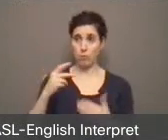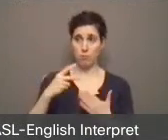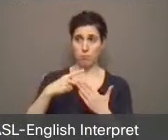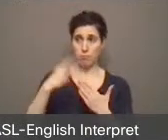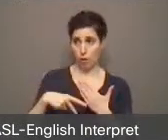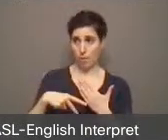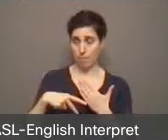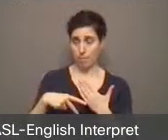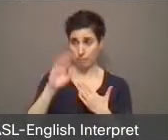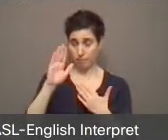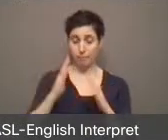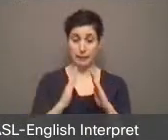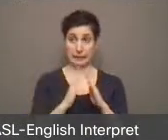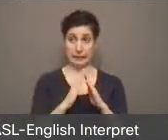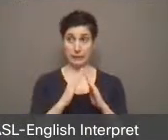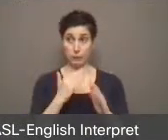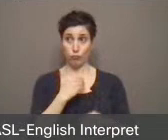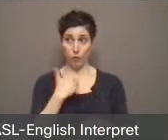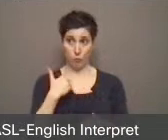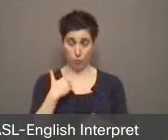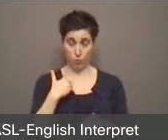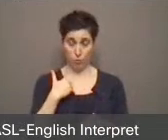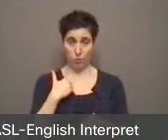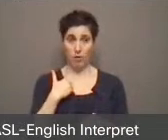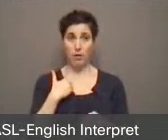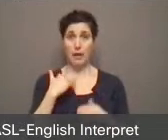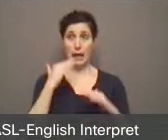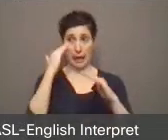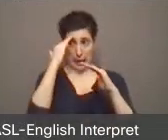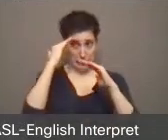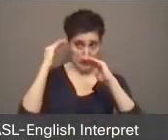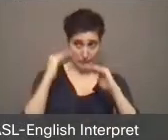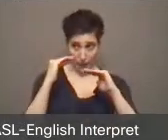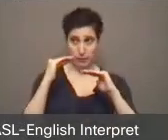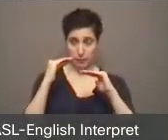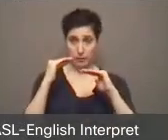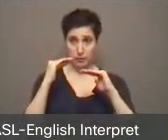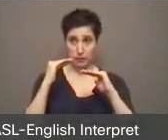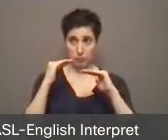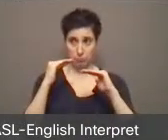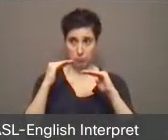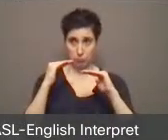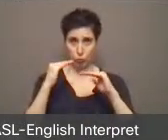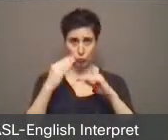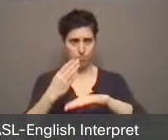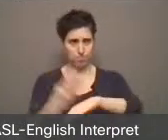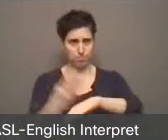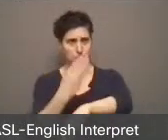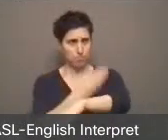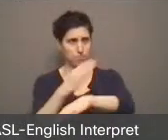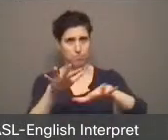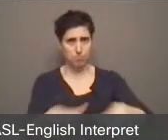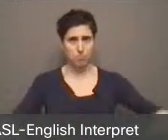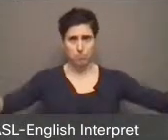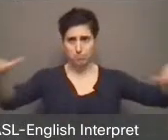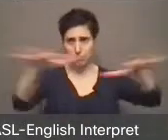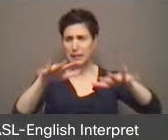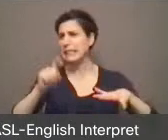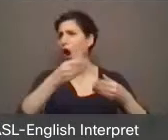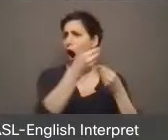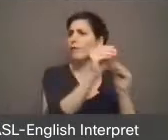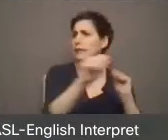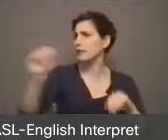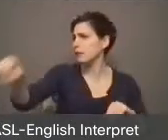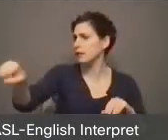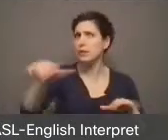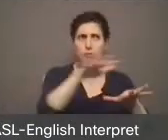the city, in fact, expects to modernize and it's necessary. Like we, people still need offices in